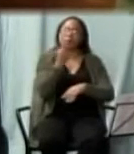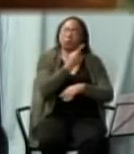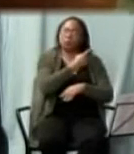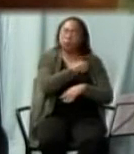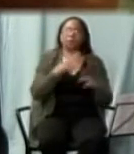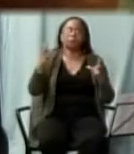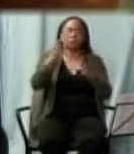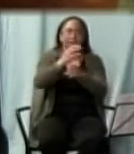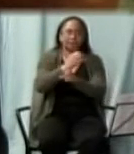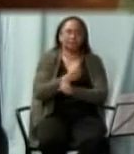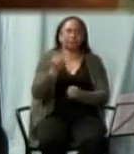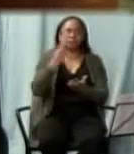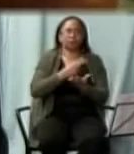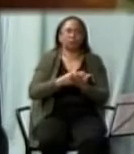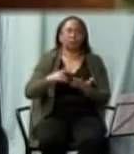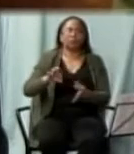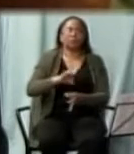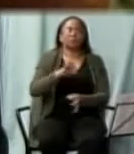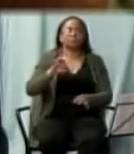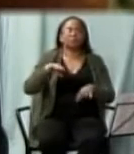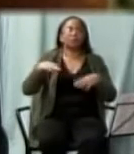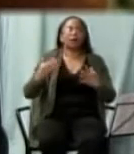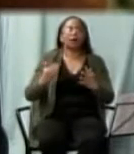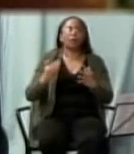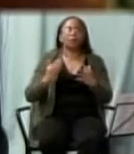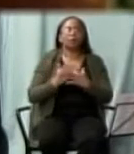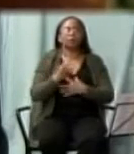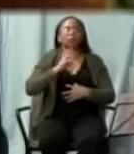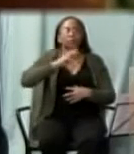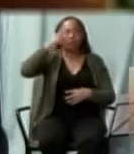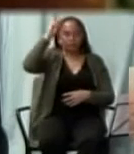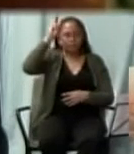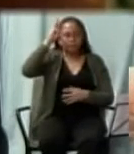the Holy Spirit in baptism and confirmation.